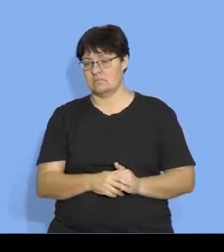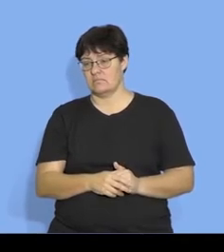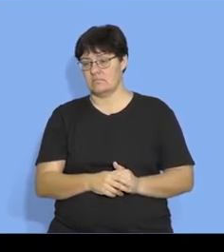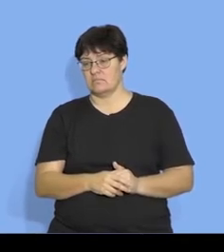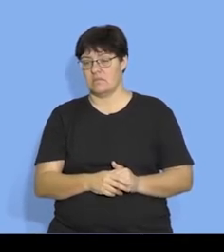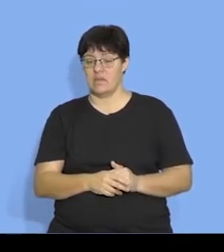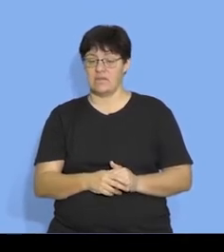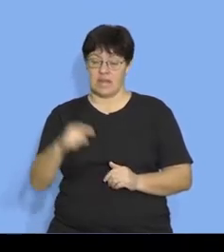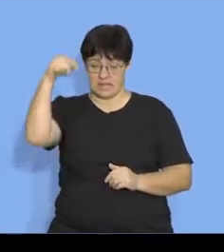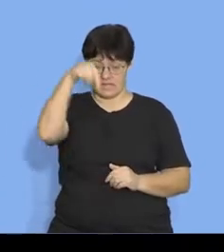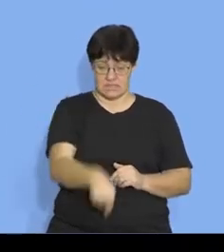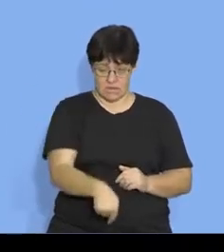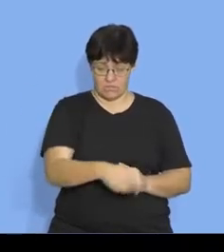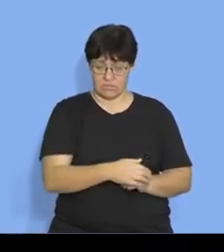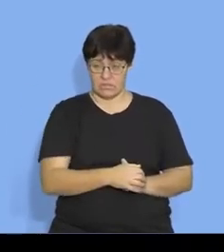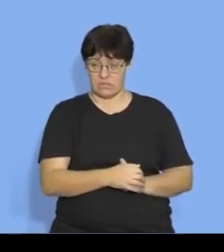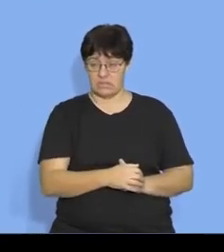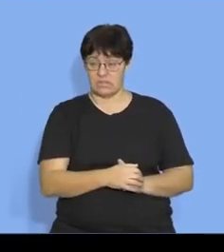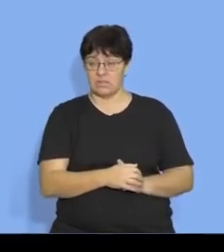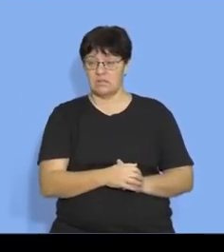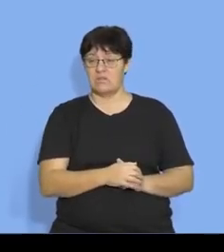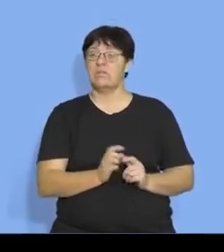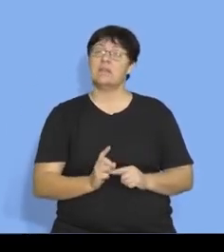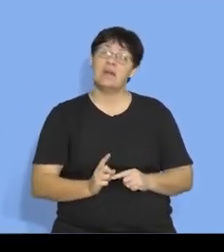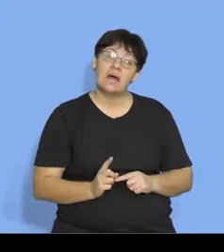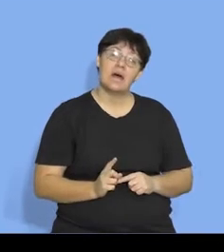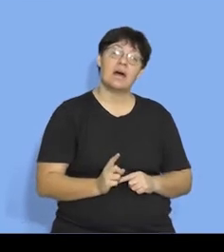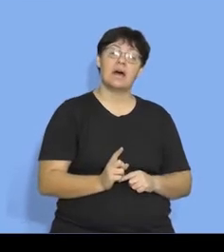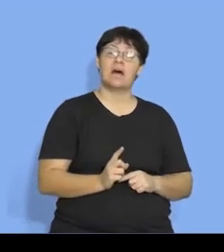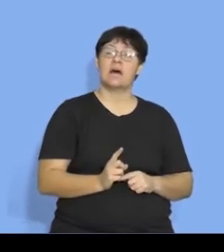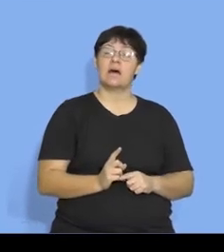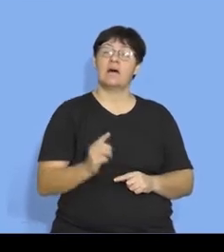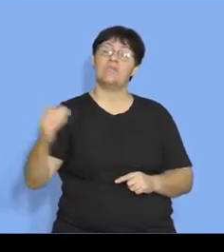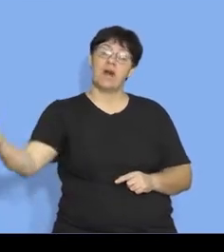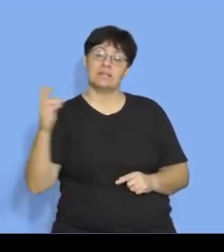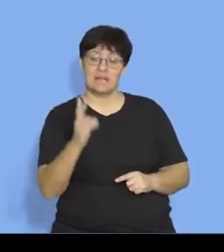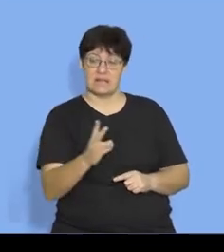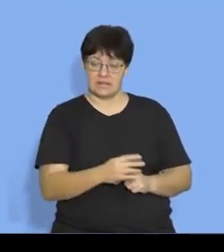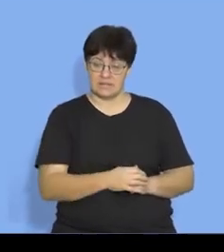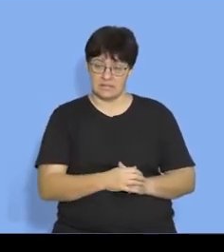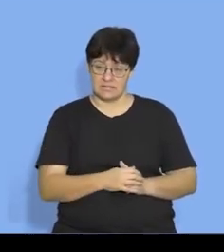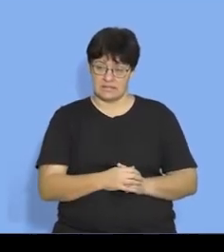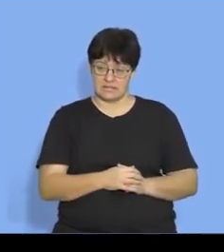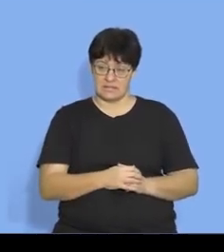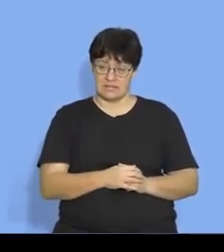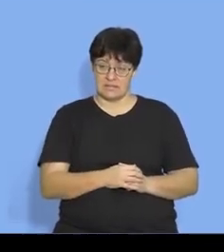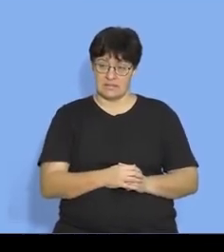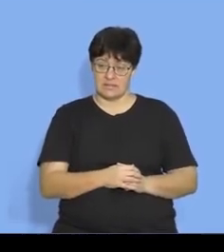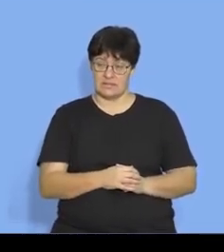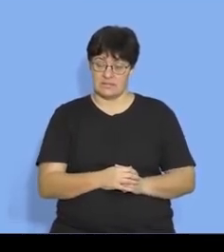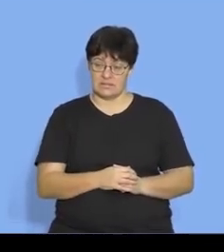then she went down okay okay and then she went to the right again okay